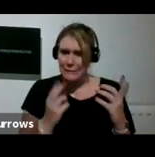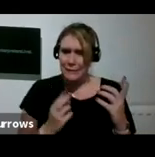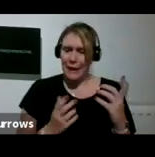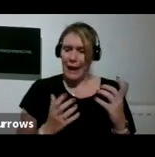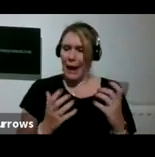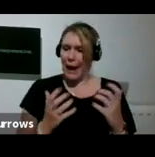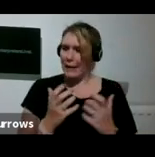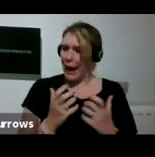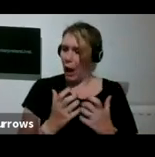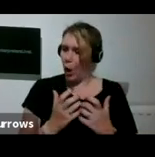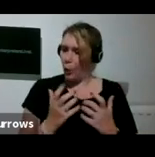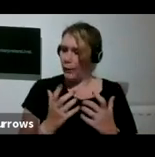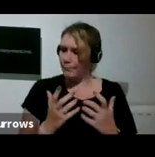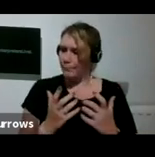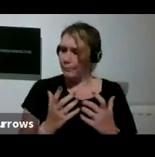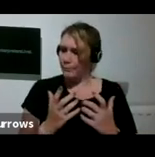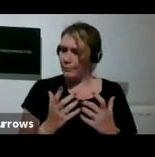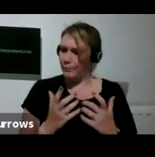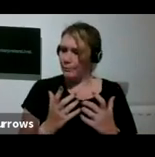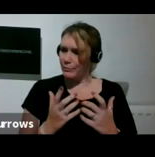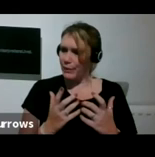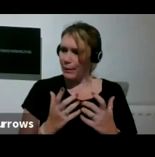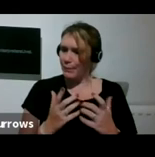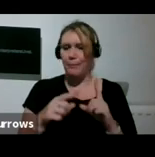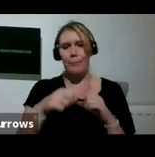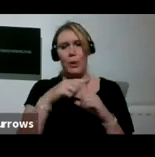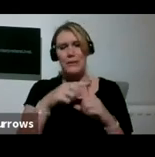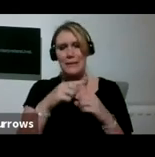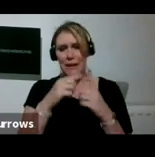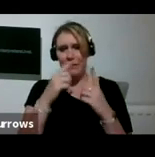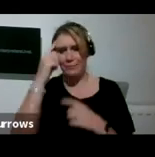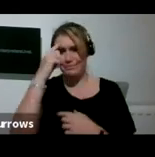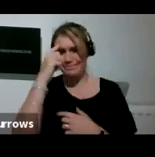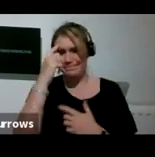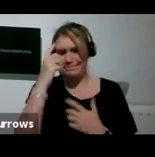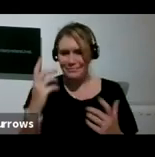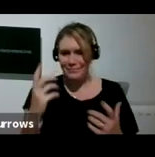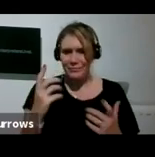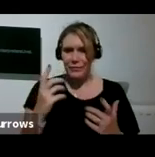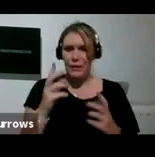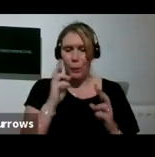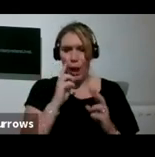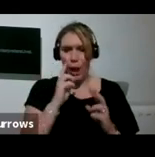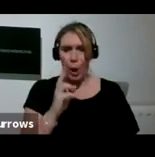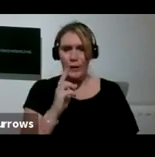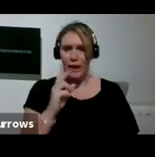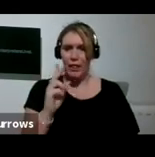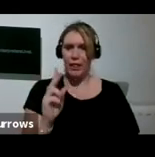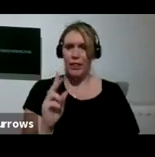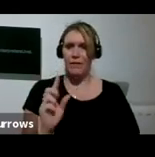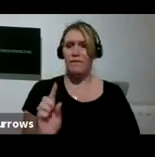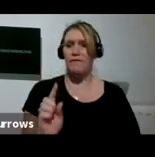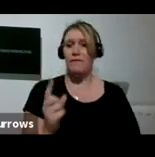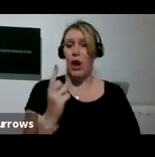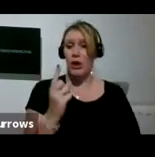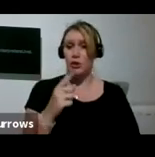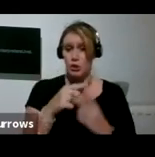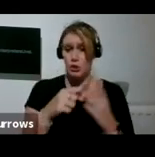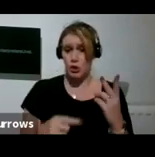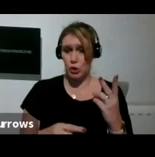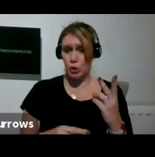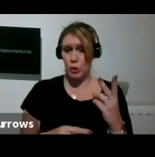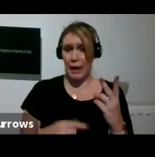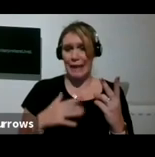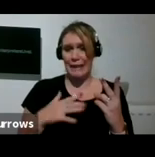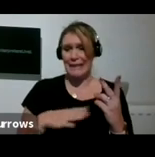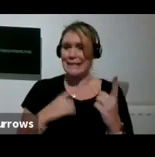a positive kind of frame of mind. So I looked at these first two and I decided I needed to go for something a bit